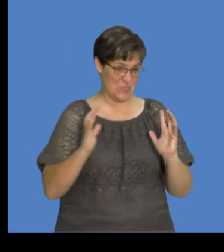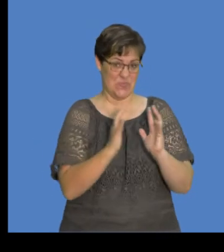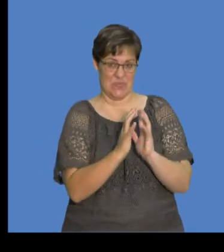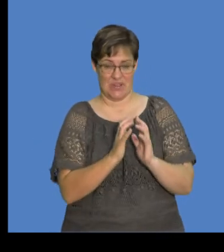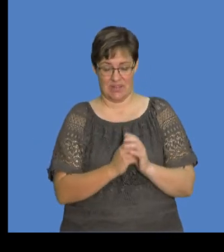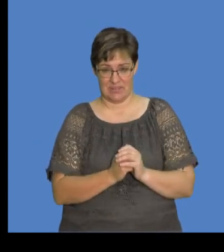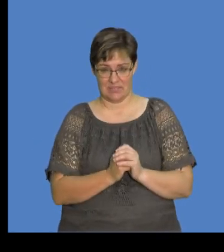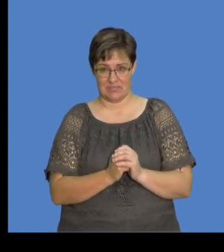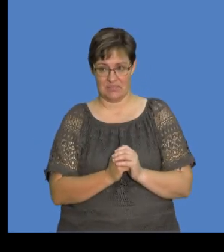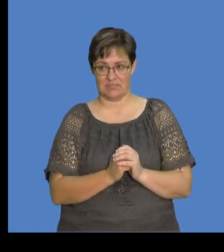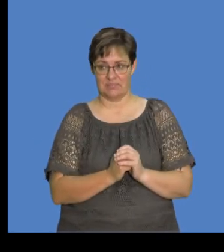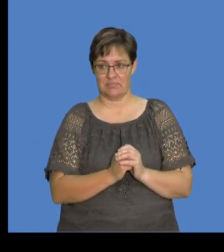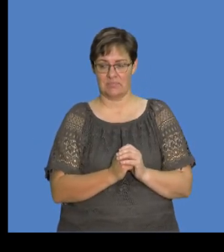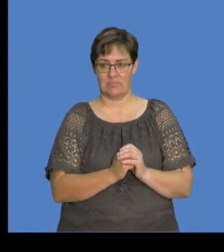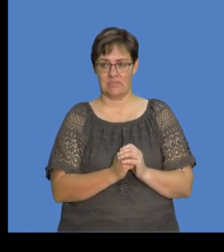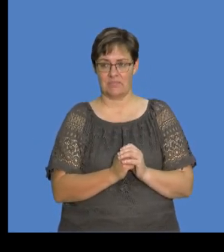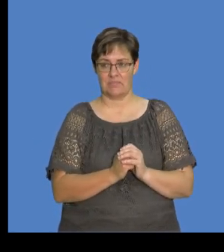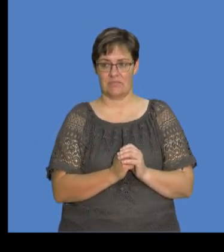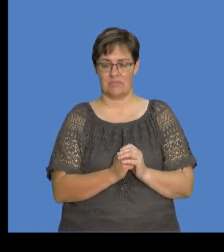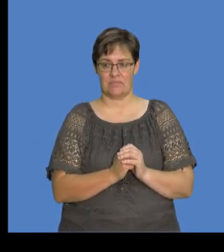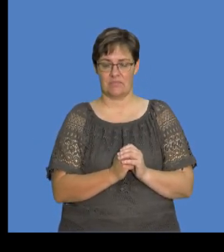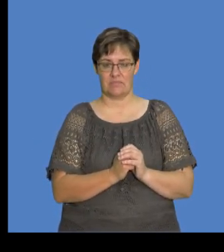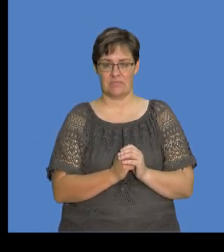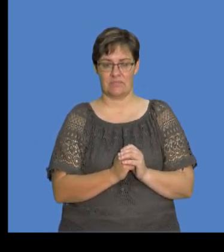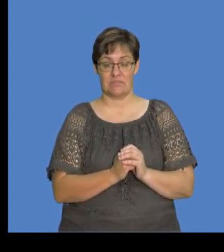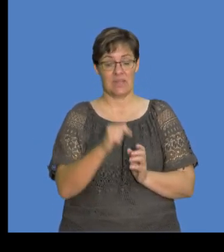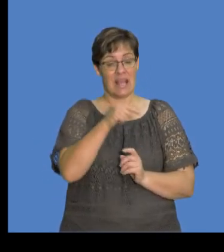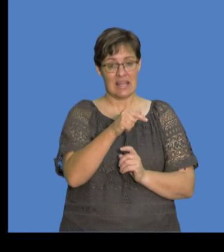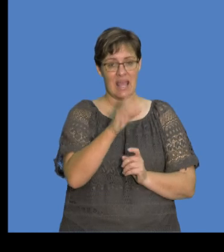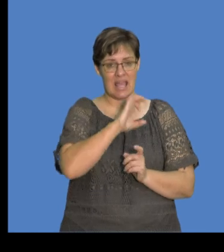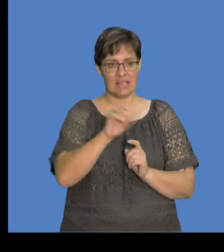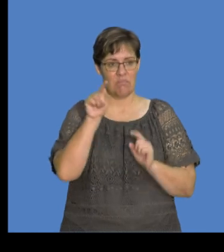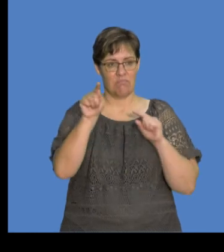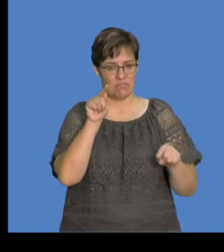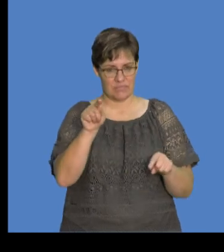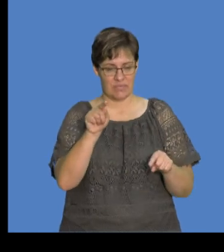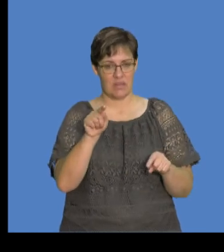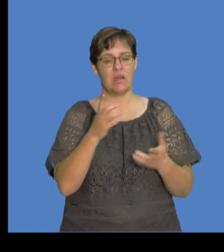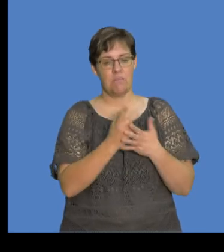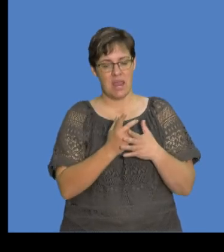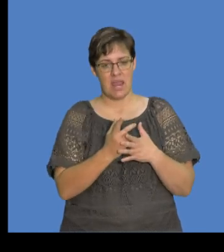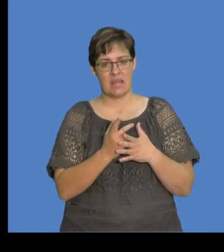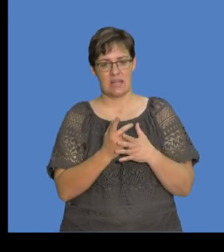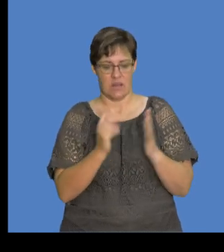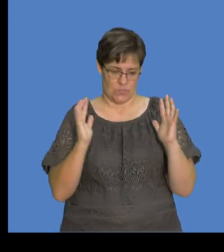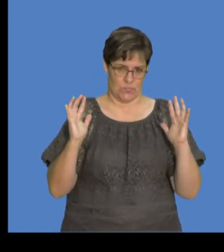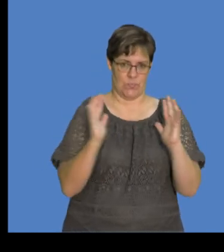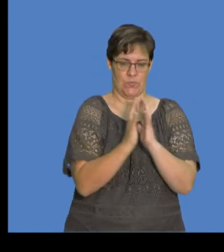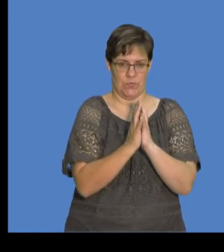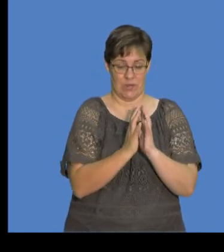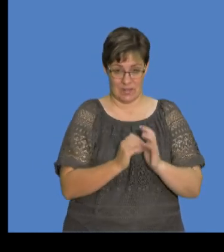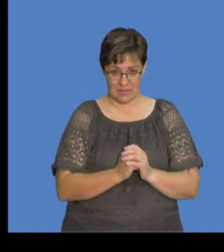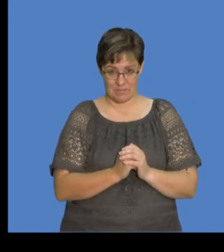electrostatic force. But in this case, in both cases, it's actually attraction,